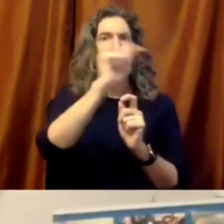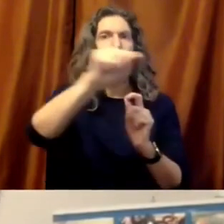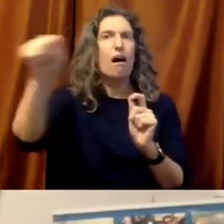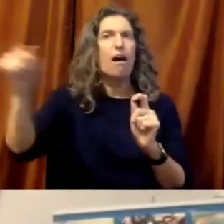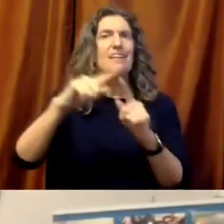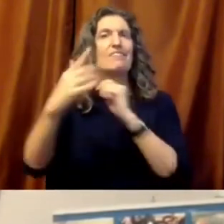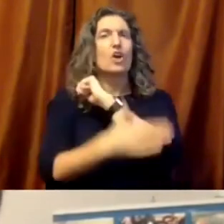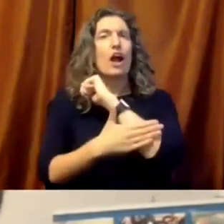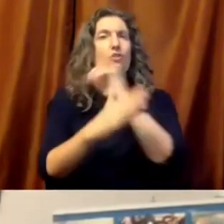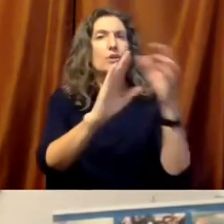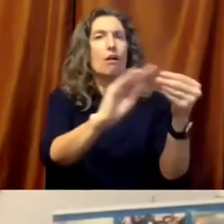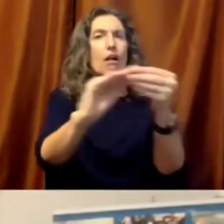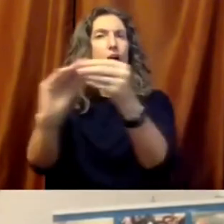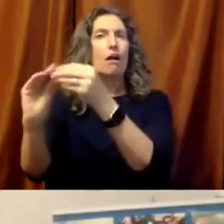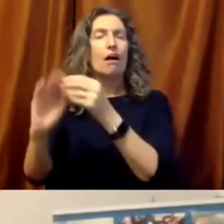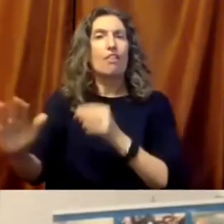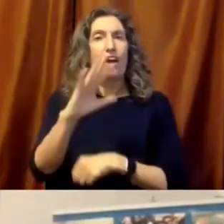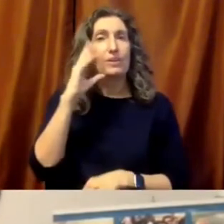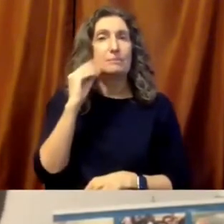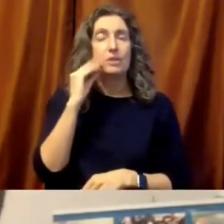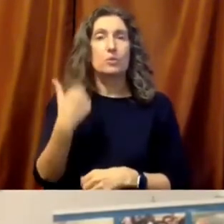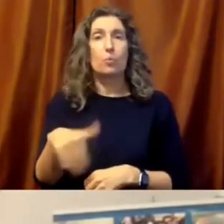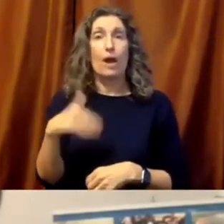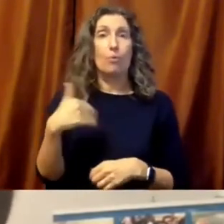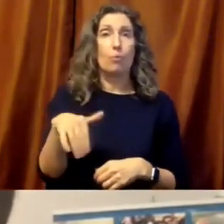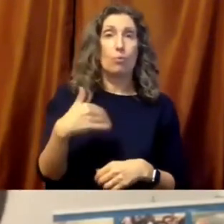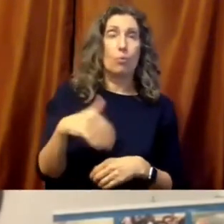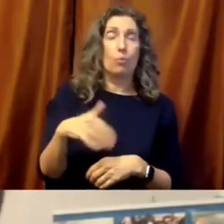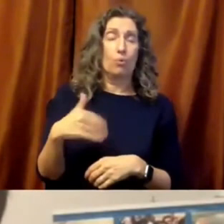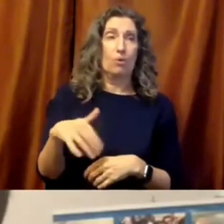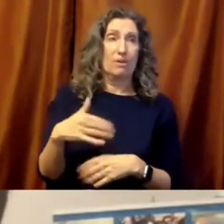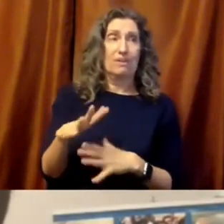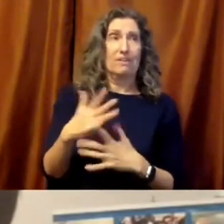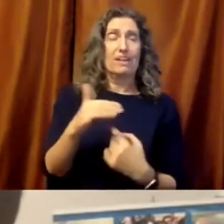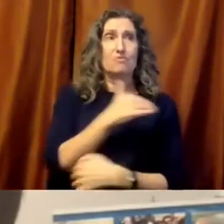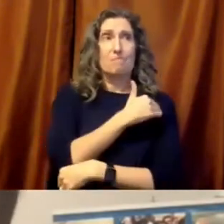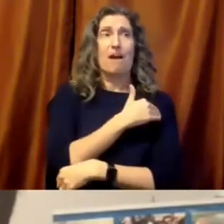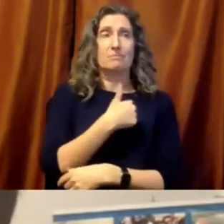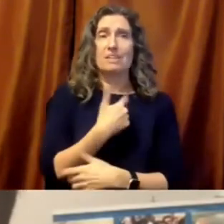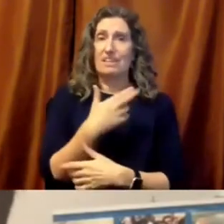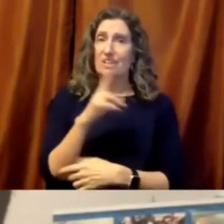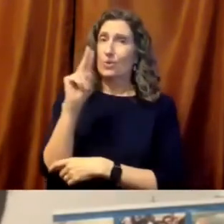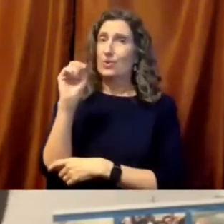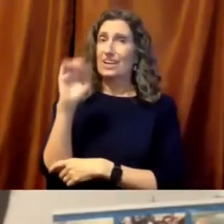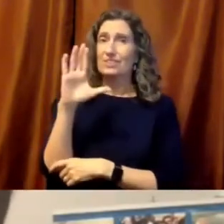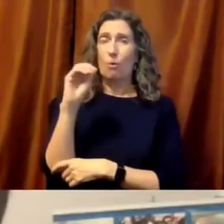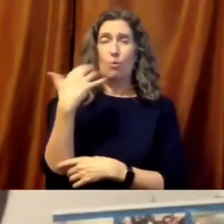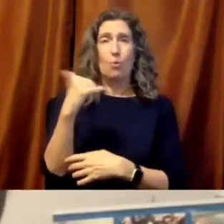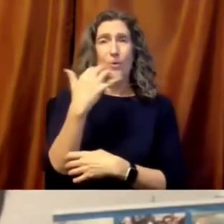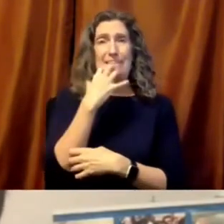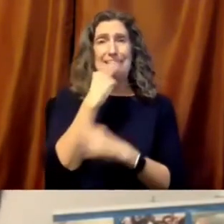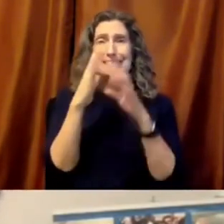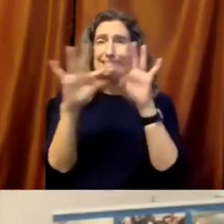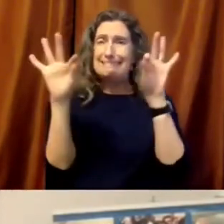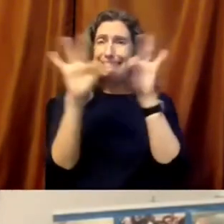at UNESCO's kickoff ceremony, because they tapped into people's experience. But it was a reminder how important